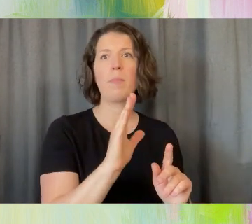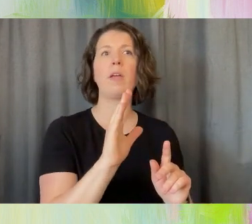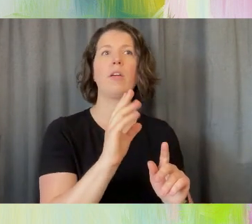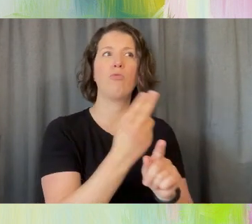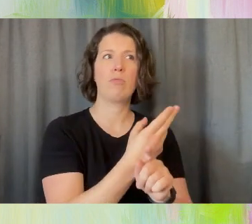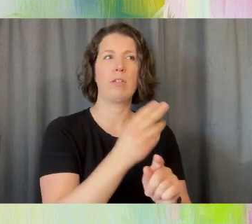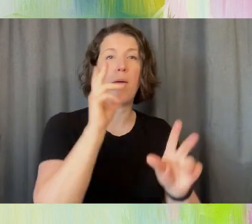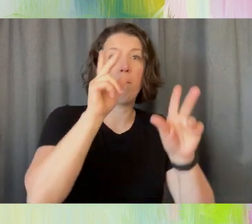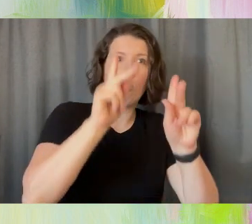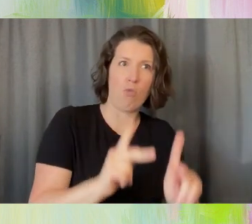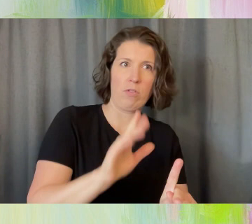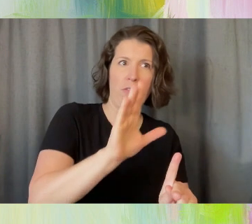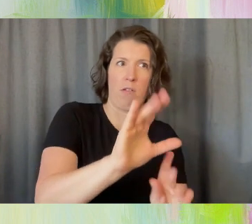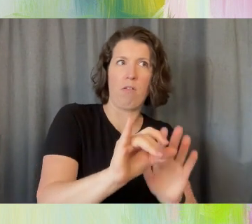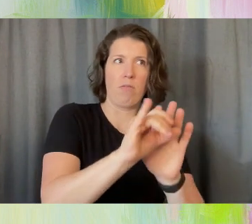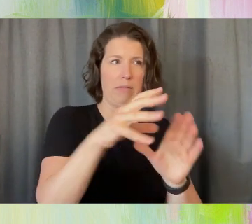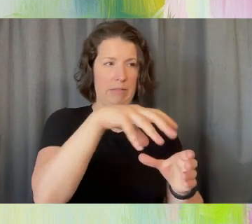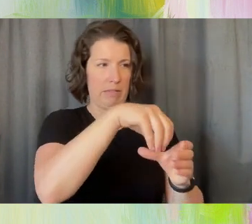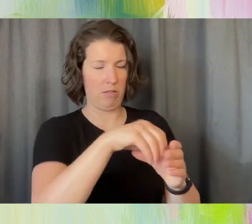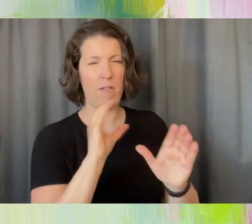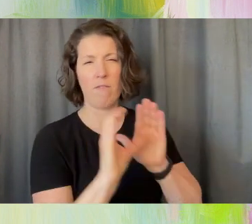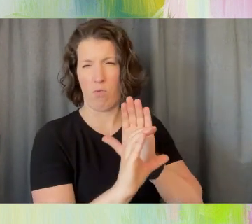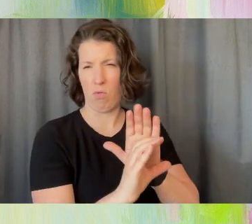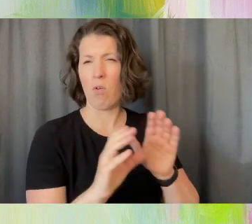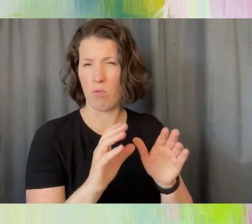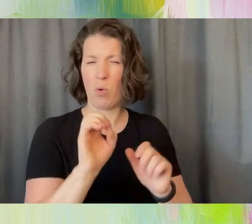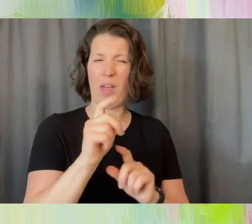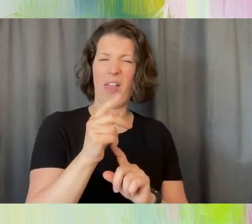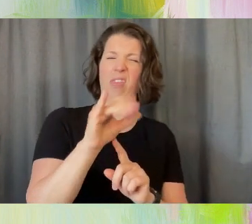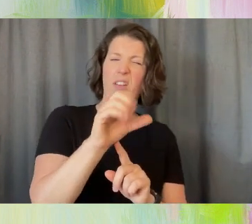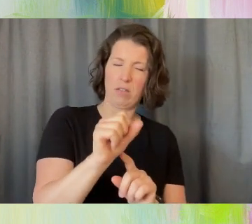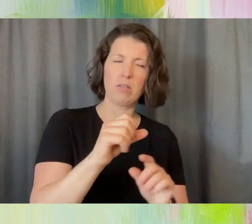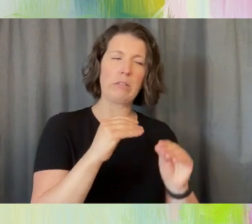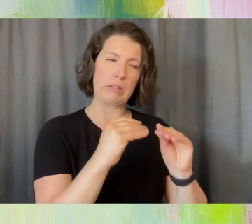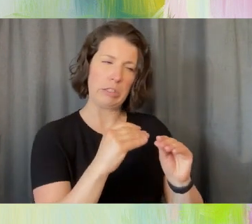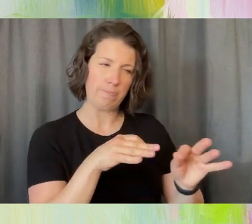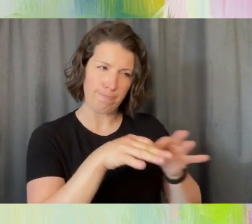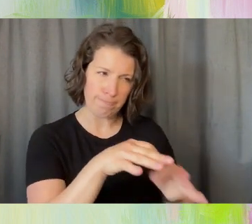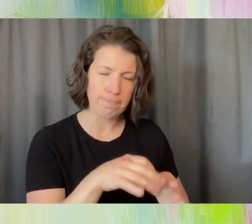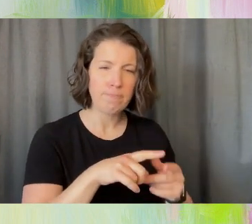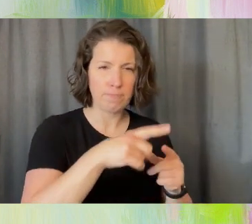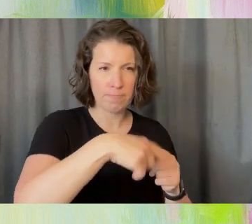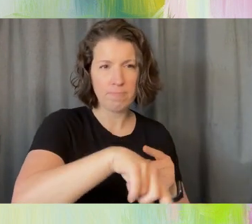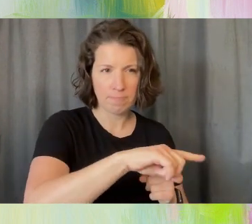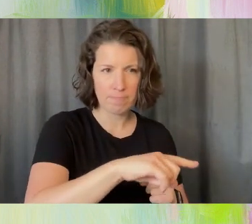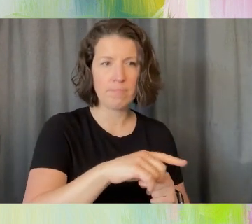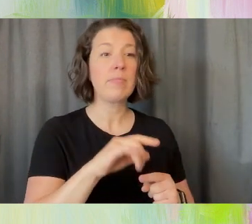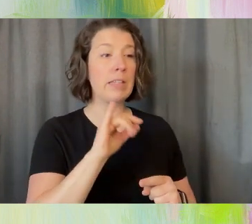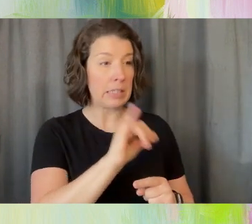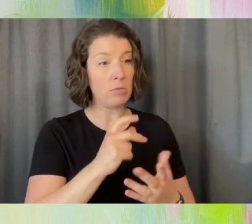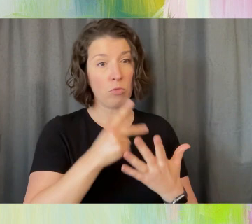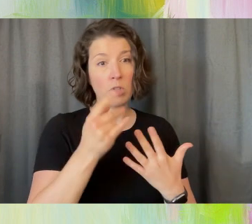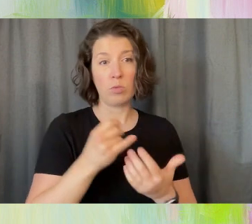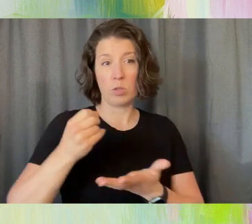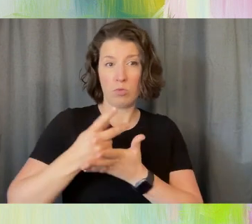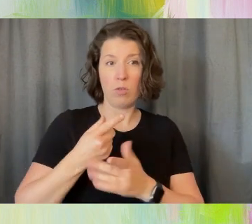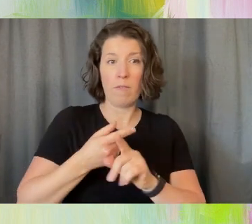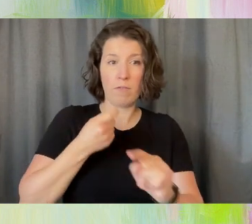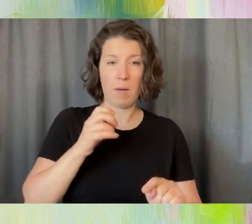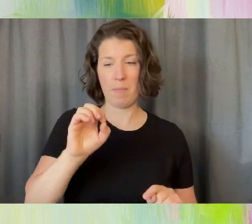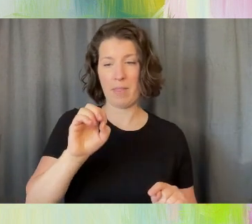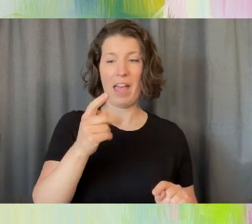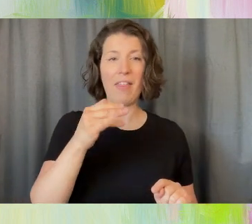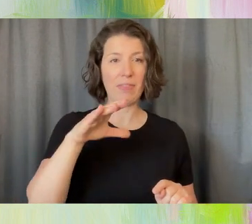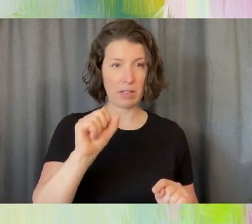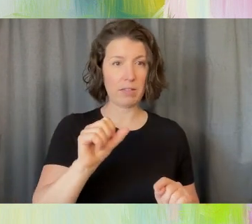And this project was approved by the ethics committee in the Dominican Republic and also